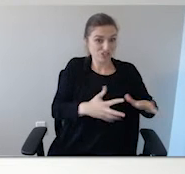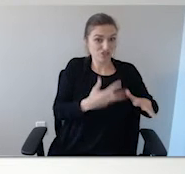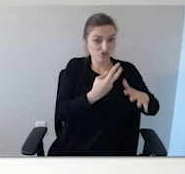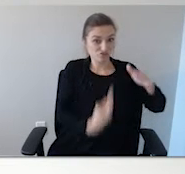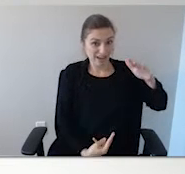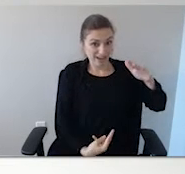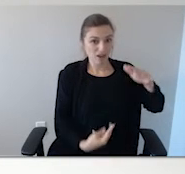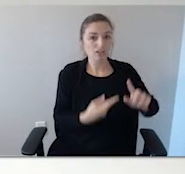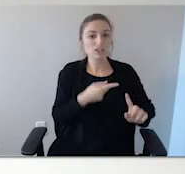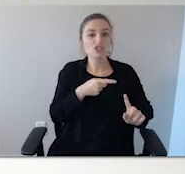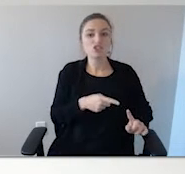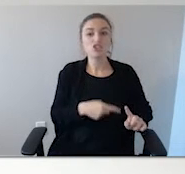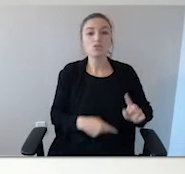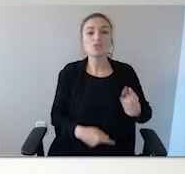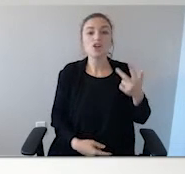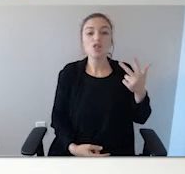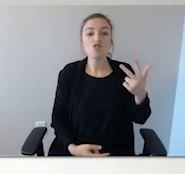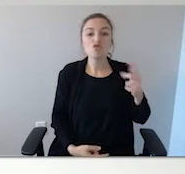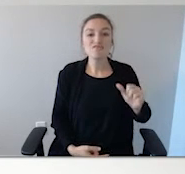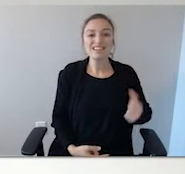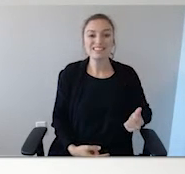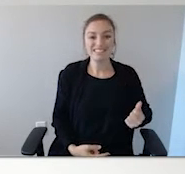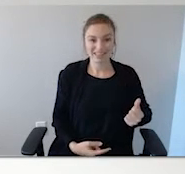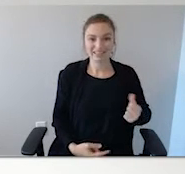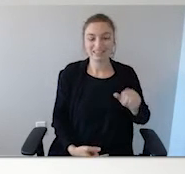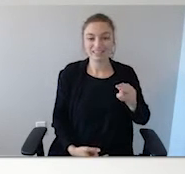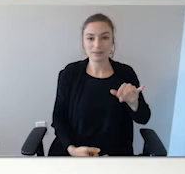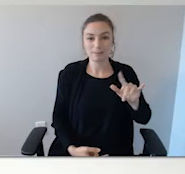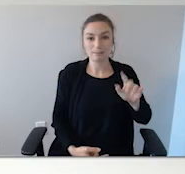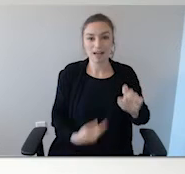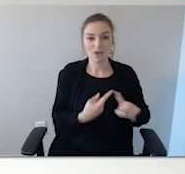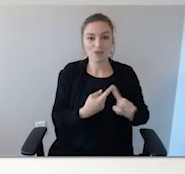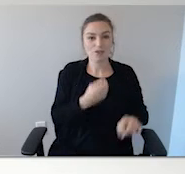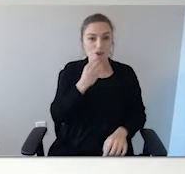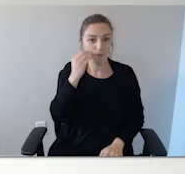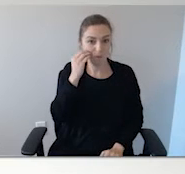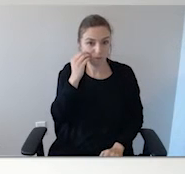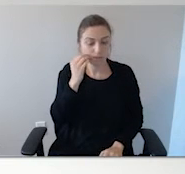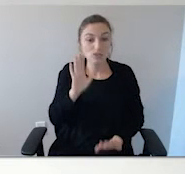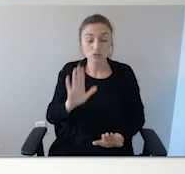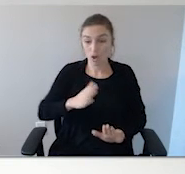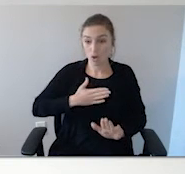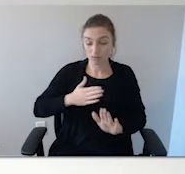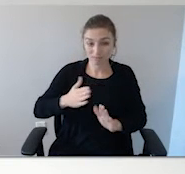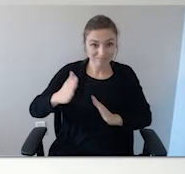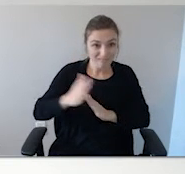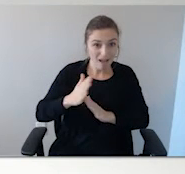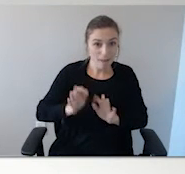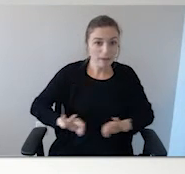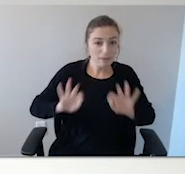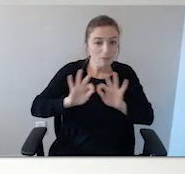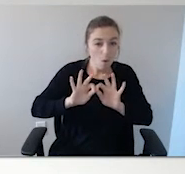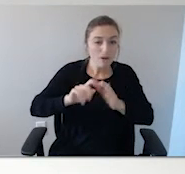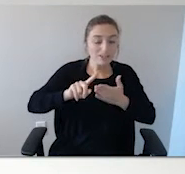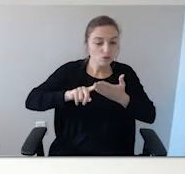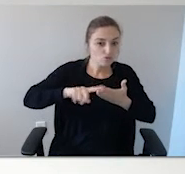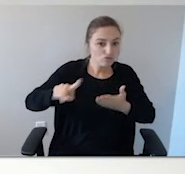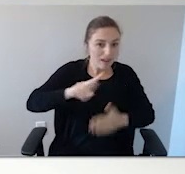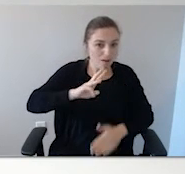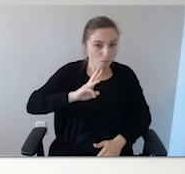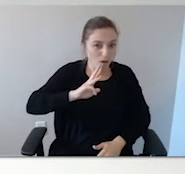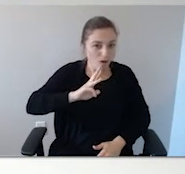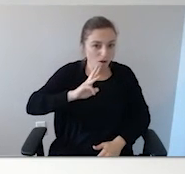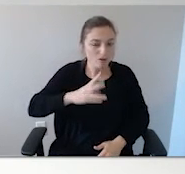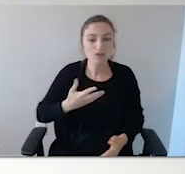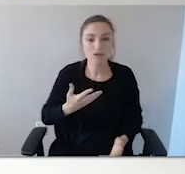she was three-tenths of a mile from her home when she was found in the pond. So, definitely want to check water first, always. Because even if they're not